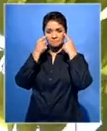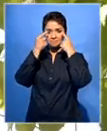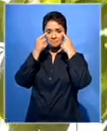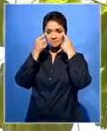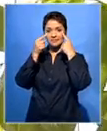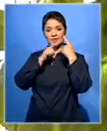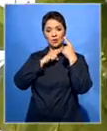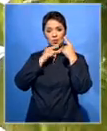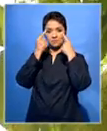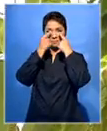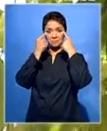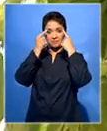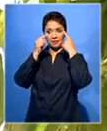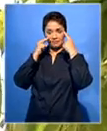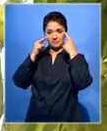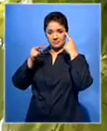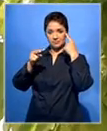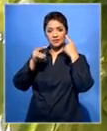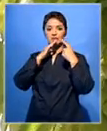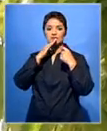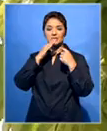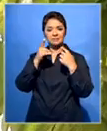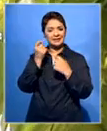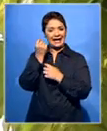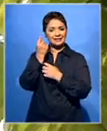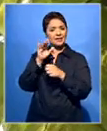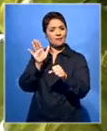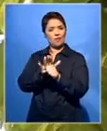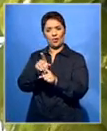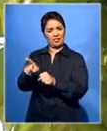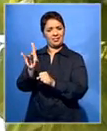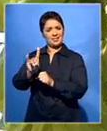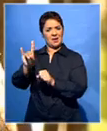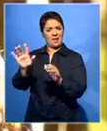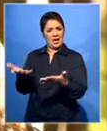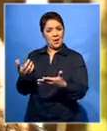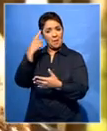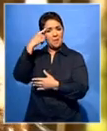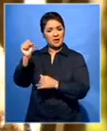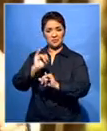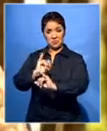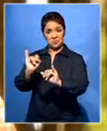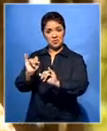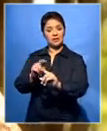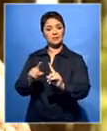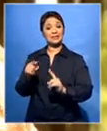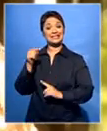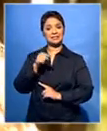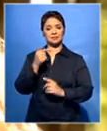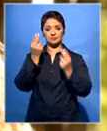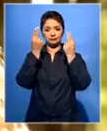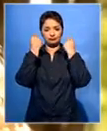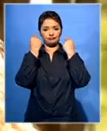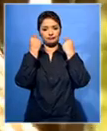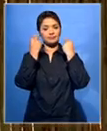Beneath the armory, a gentle and often misunderstood soul. Spotty isn't always aloof.